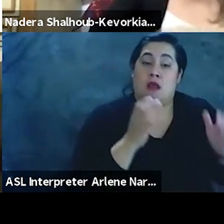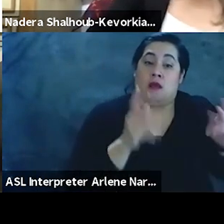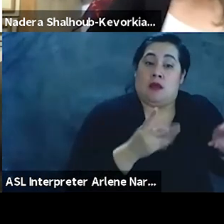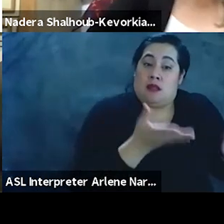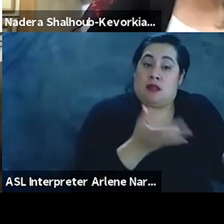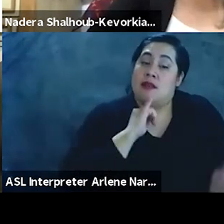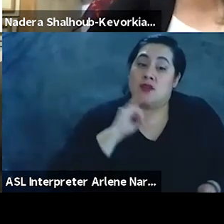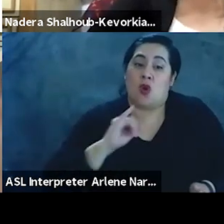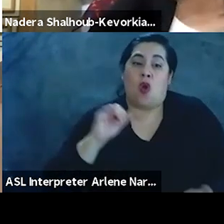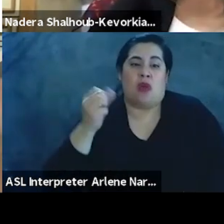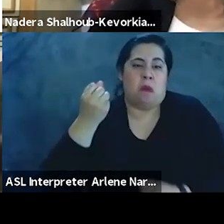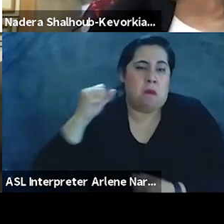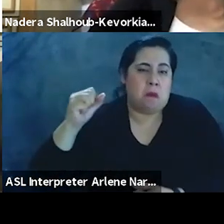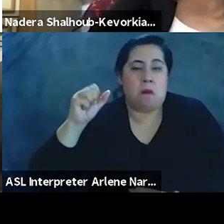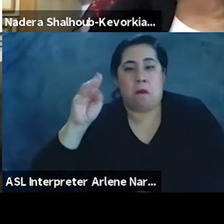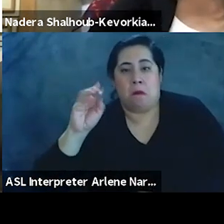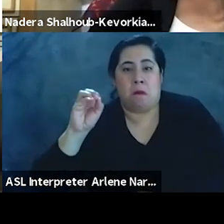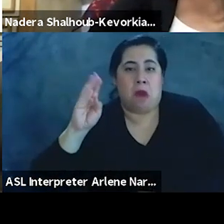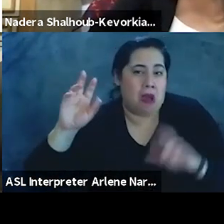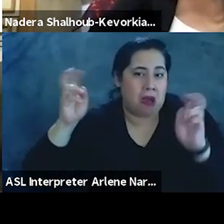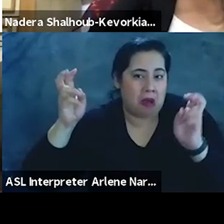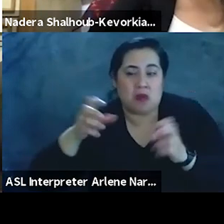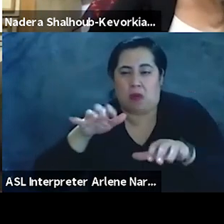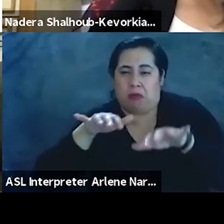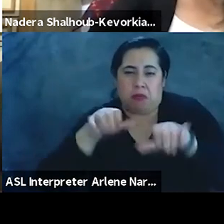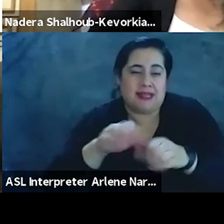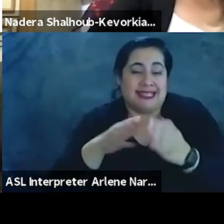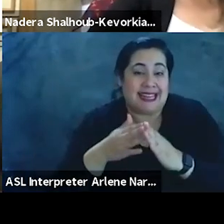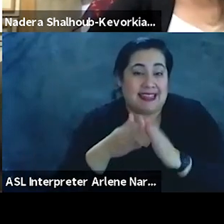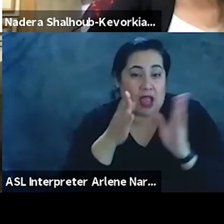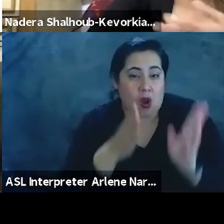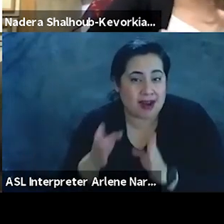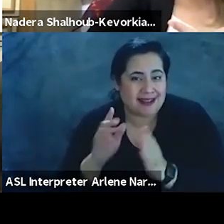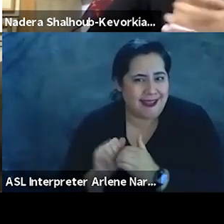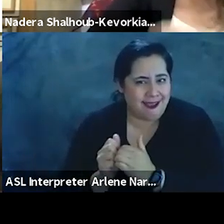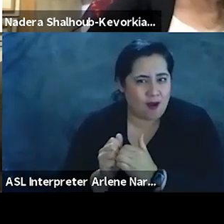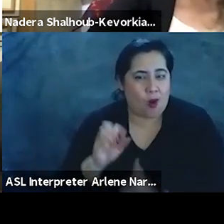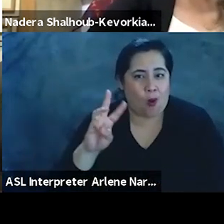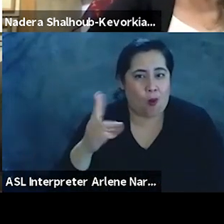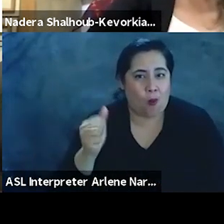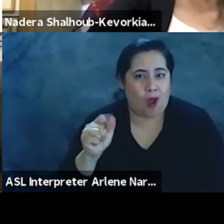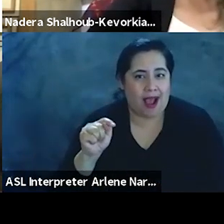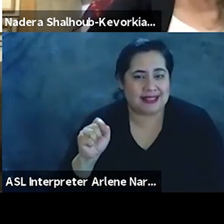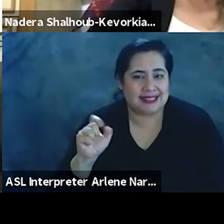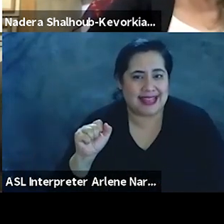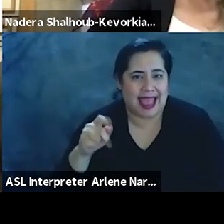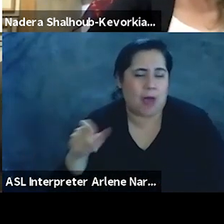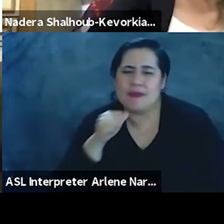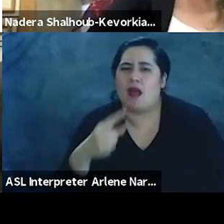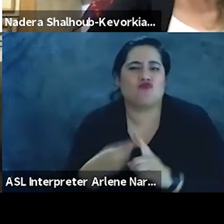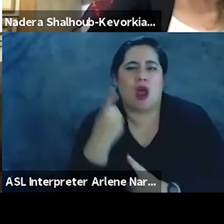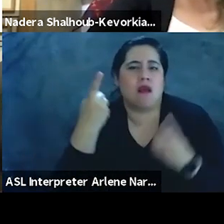the mobs, right? The quote unquote mobs that went into the cities were organized on WhatsApp and on Telegram. These weren't, these weren't random